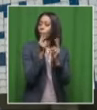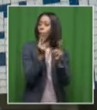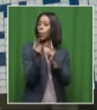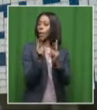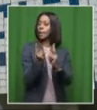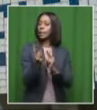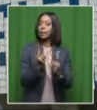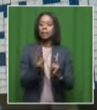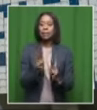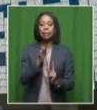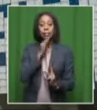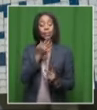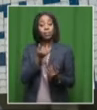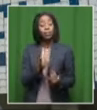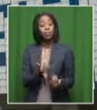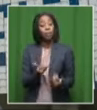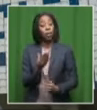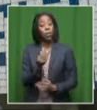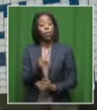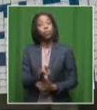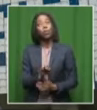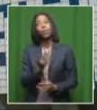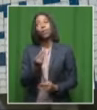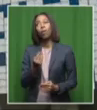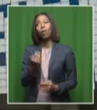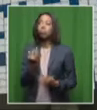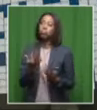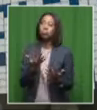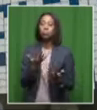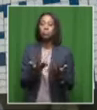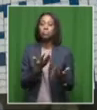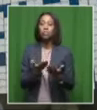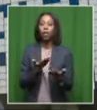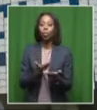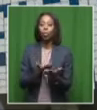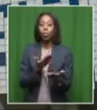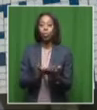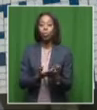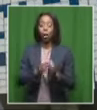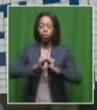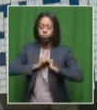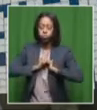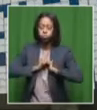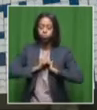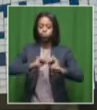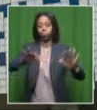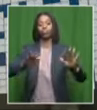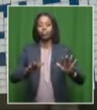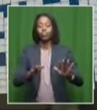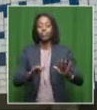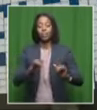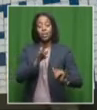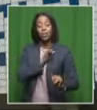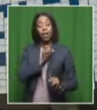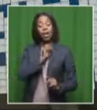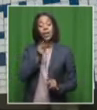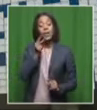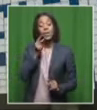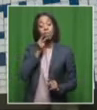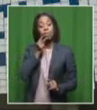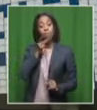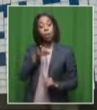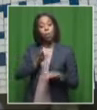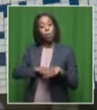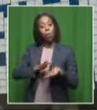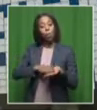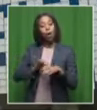we are really sitting with a potential epidemic. Because once you smoke, because the